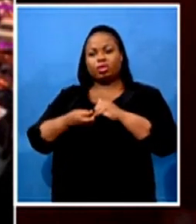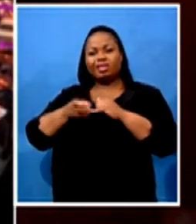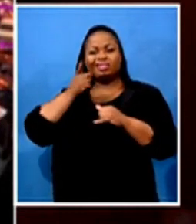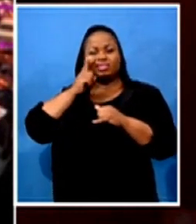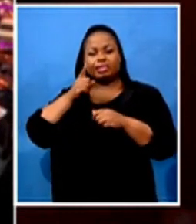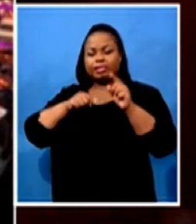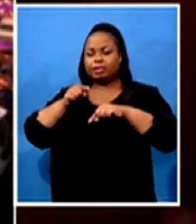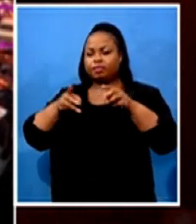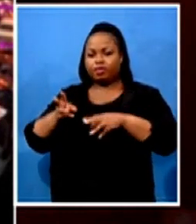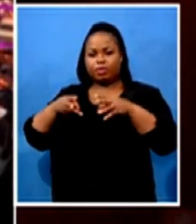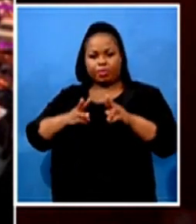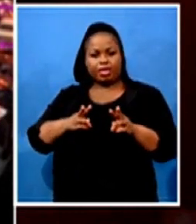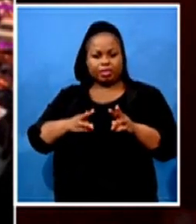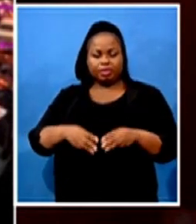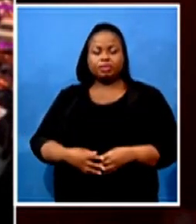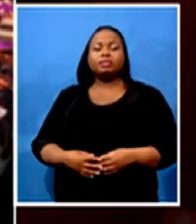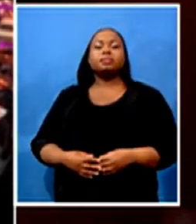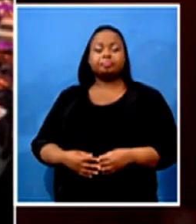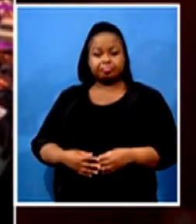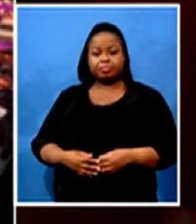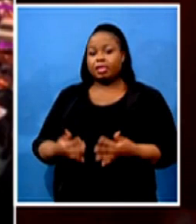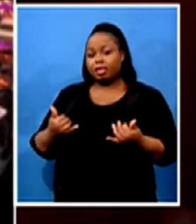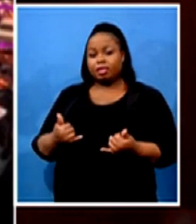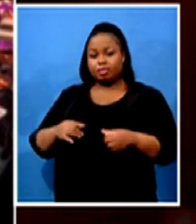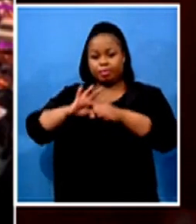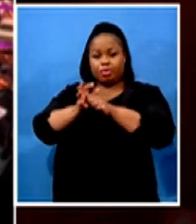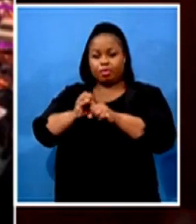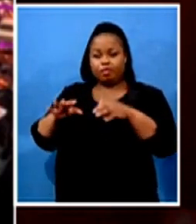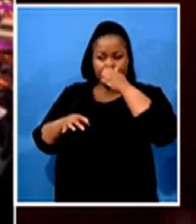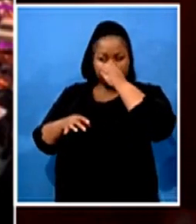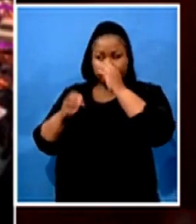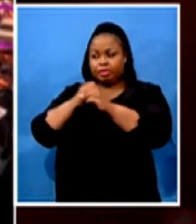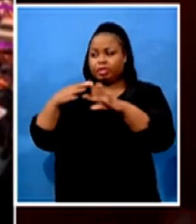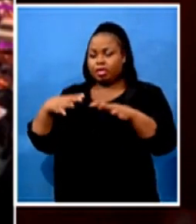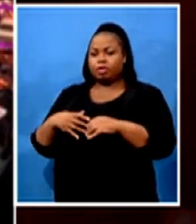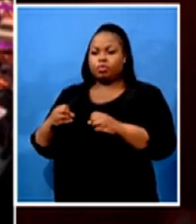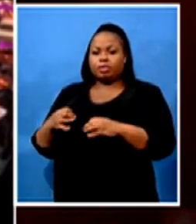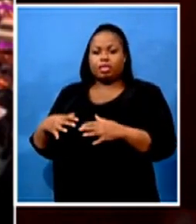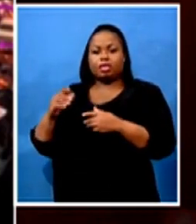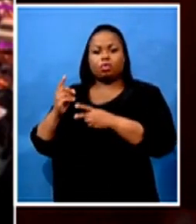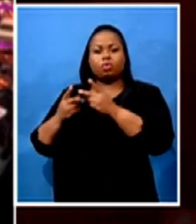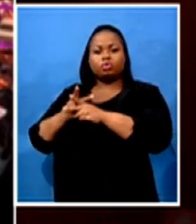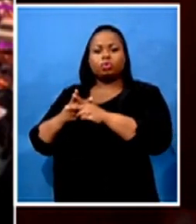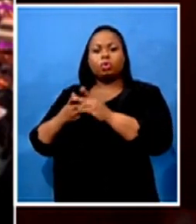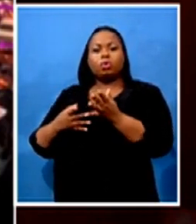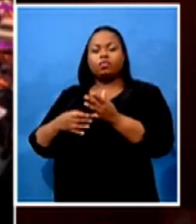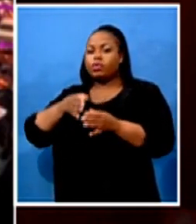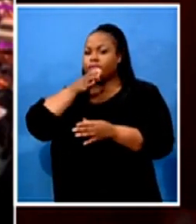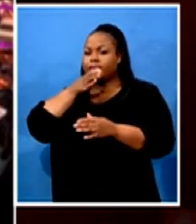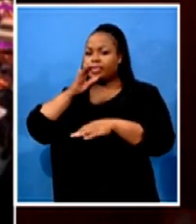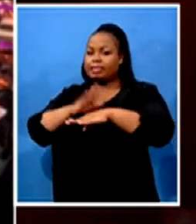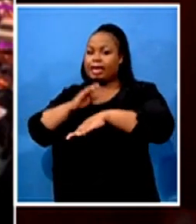immediately when COVID happened, we had to cut our business and be liquid trading time, which was a big draw and downfall to the industry.